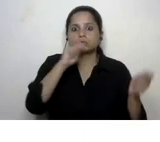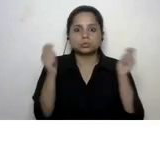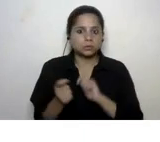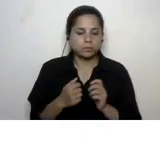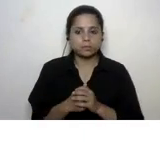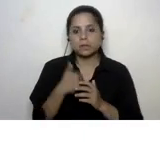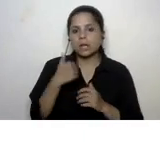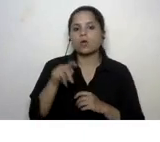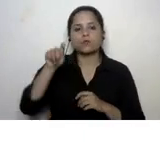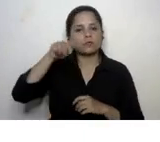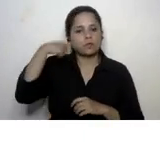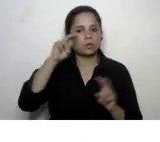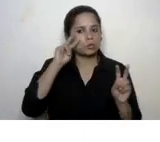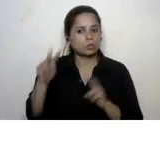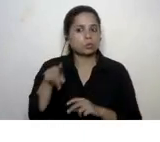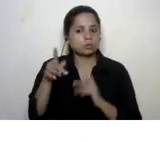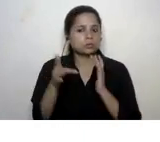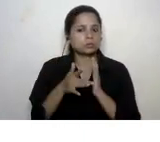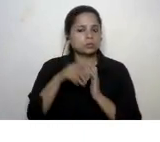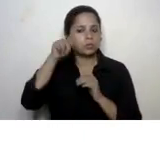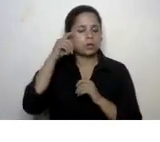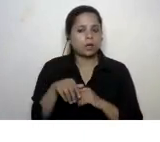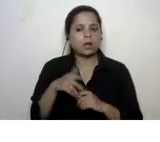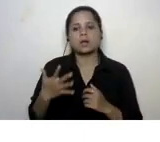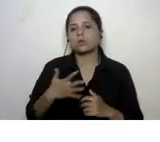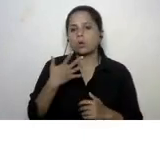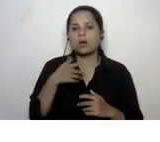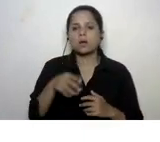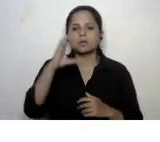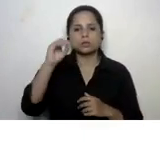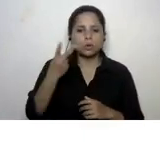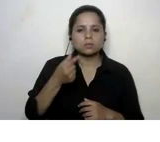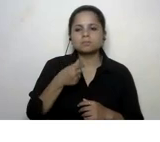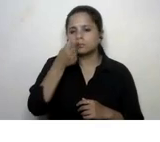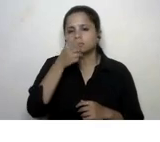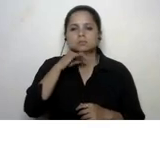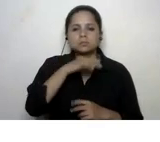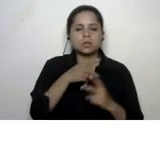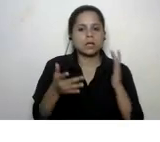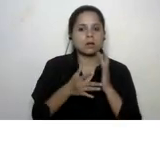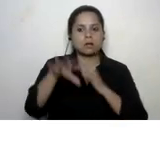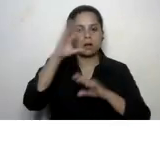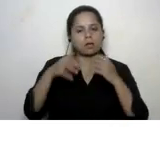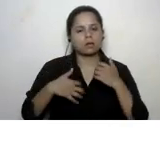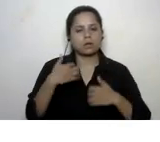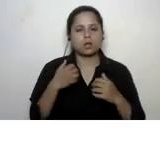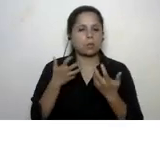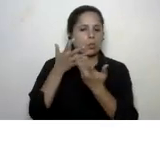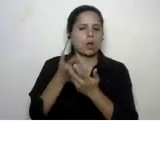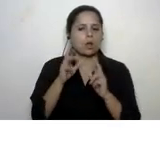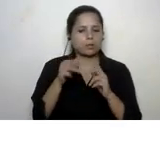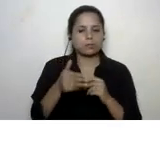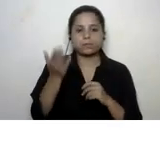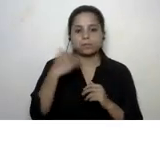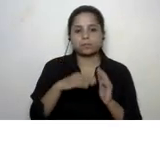on to a video very technical video about greenhouse effect and carbon cycle which will interest the tech learners then there is a text